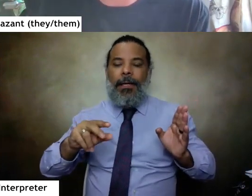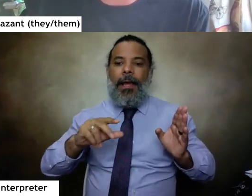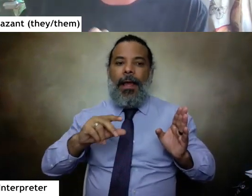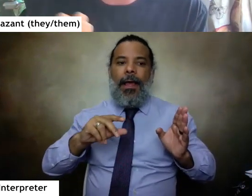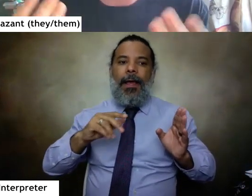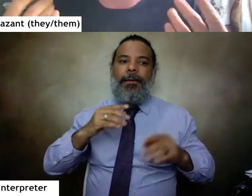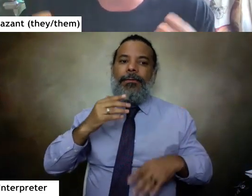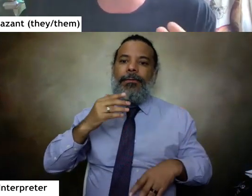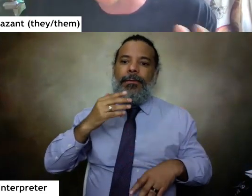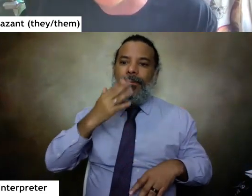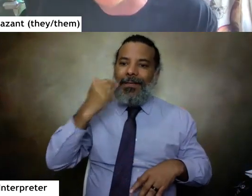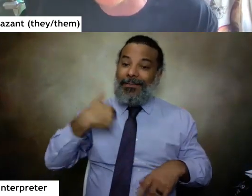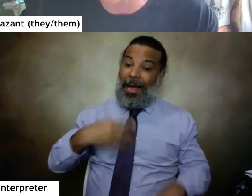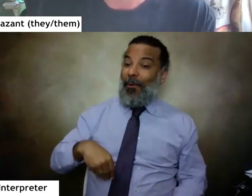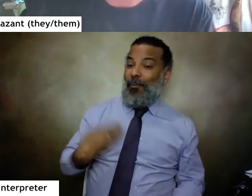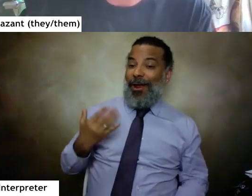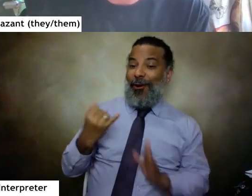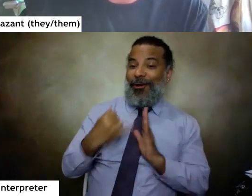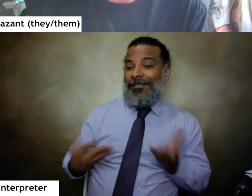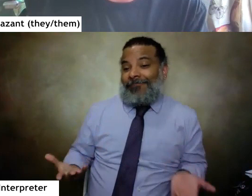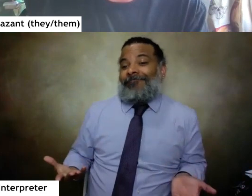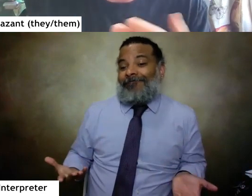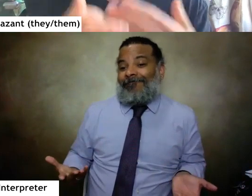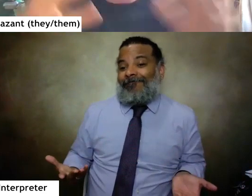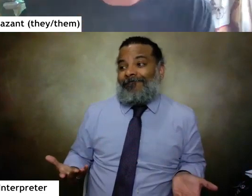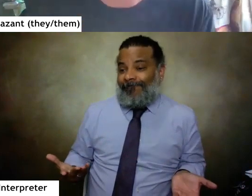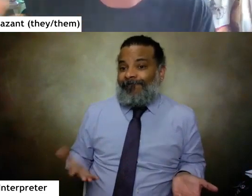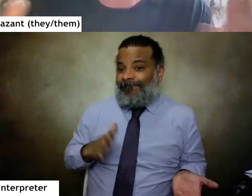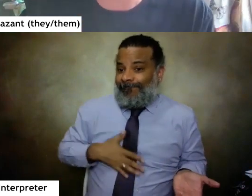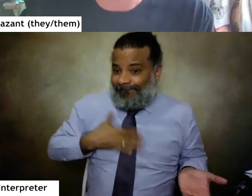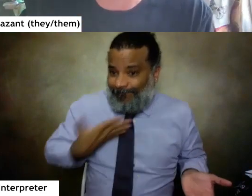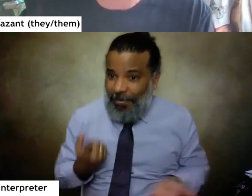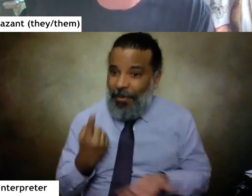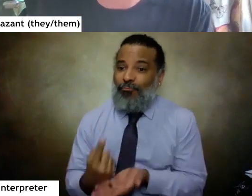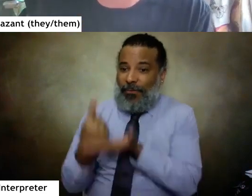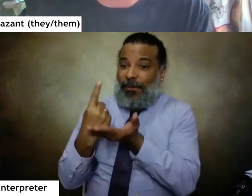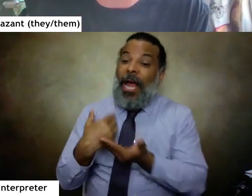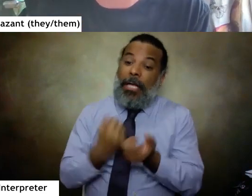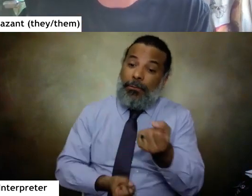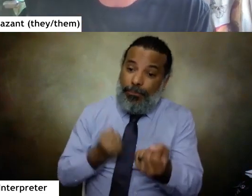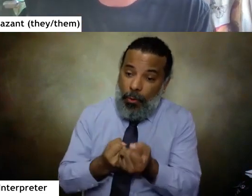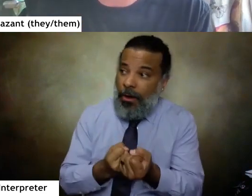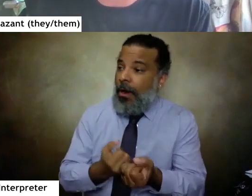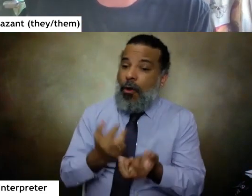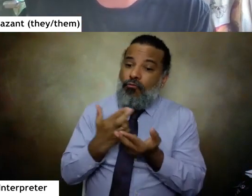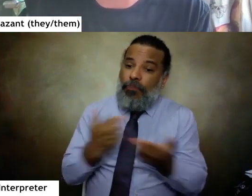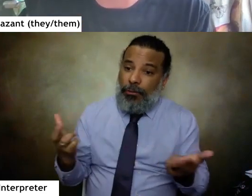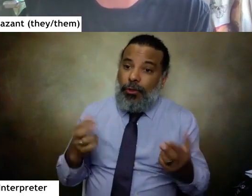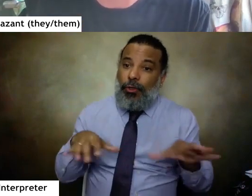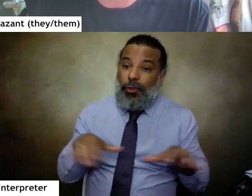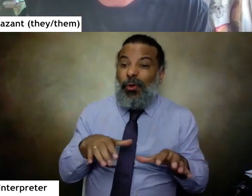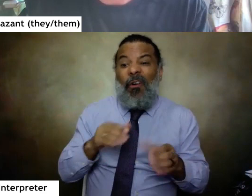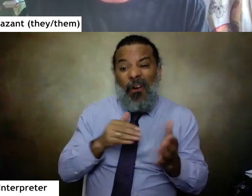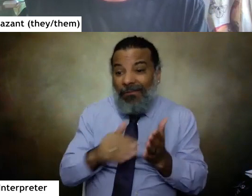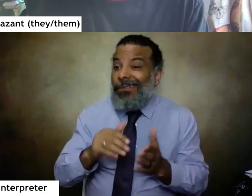to the fact that I'm a white artist who had the support and resources to do a lot of often unpaid